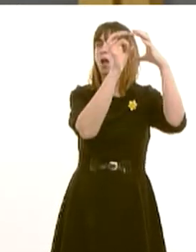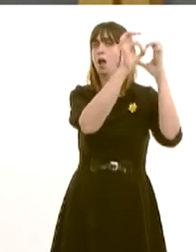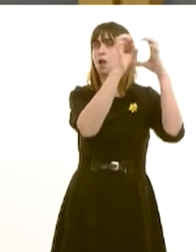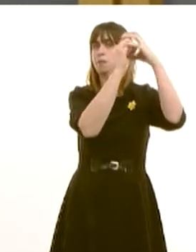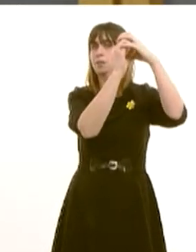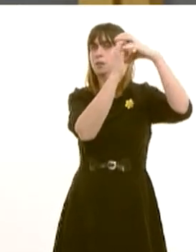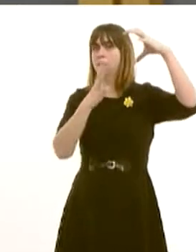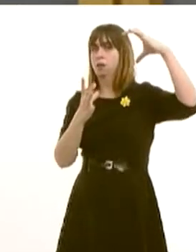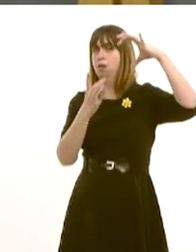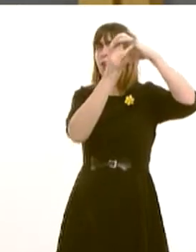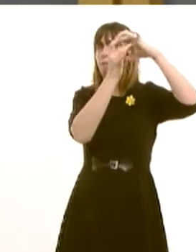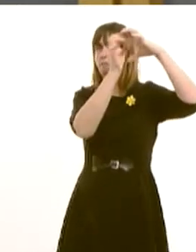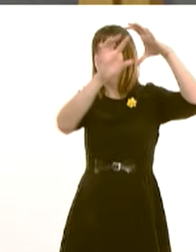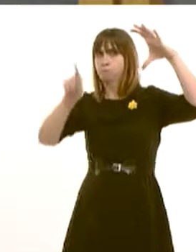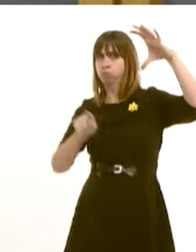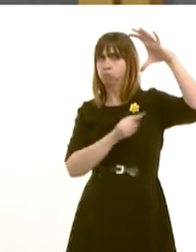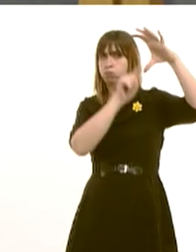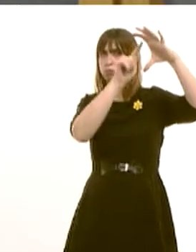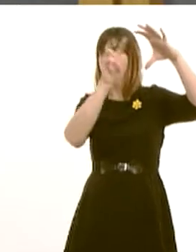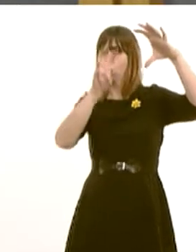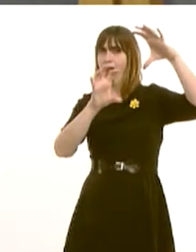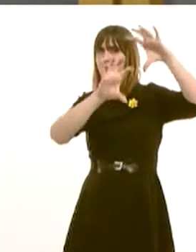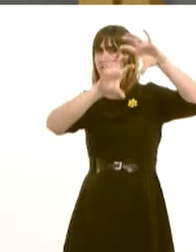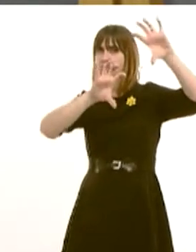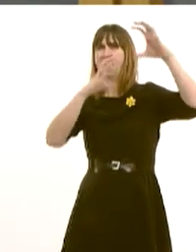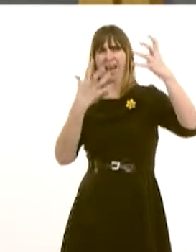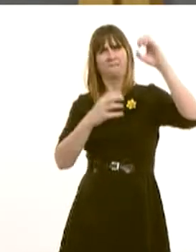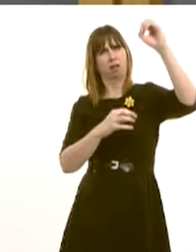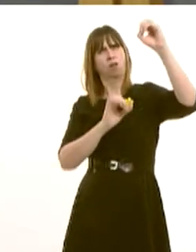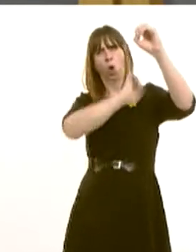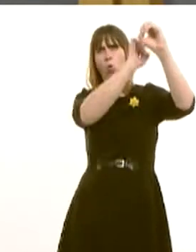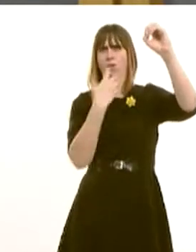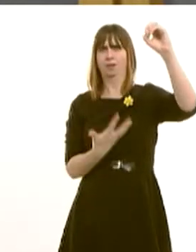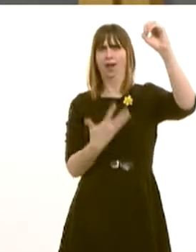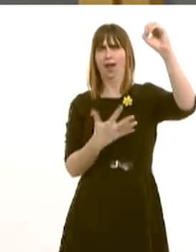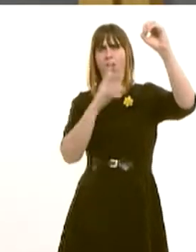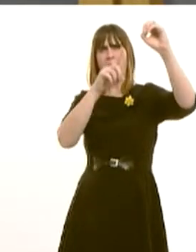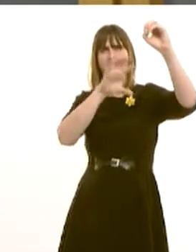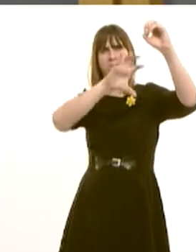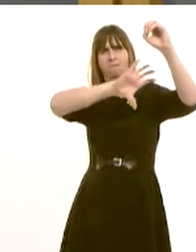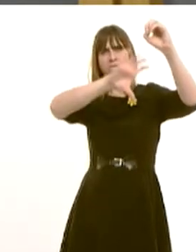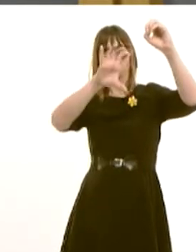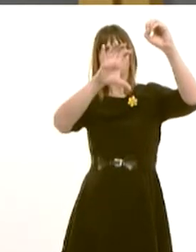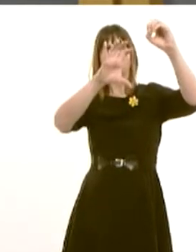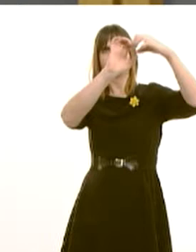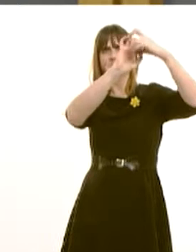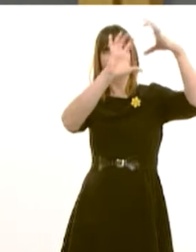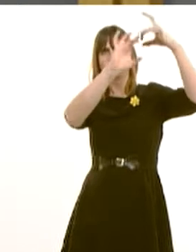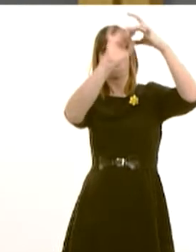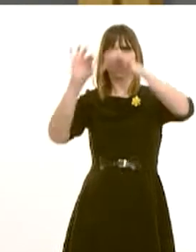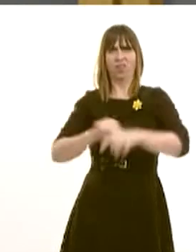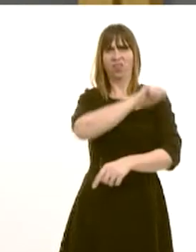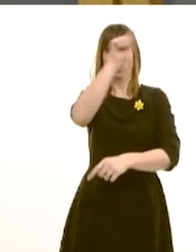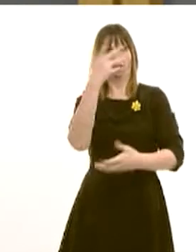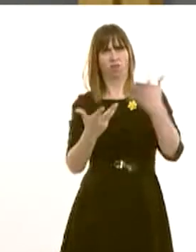Mourne where most of the population of any constituency would live with a small part of the mainland was that that would be